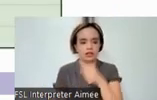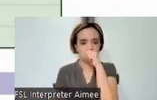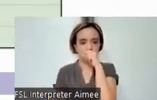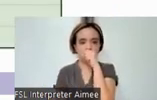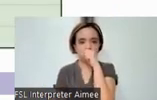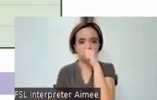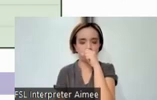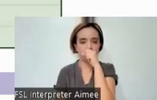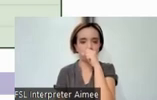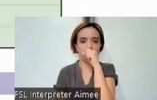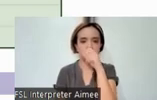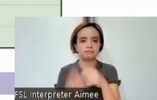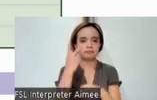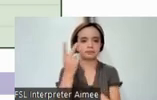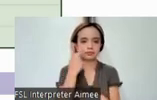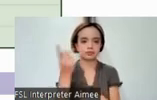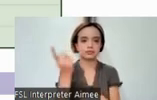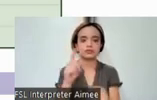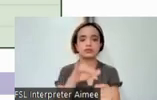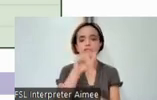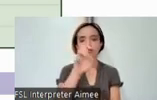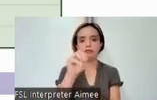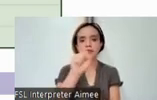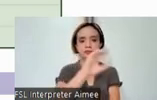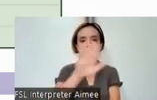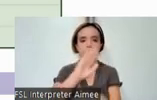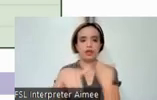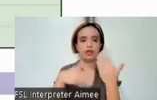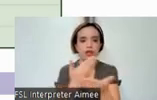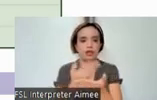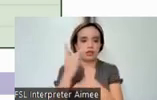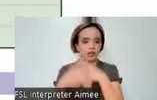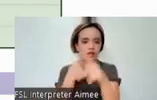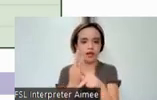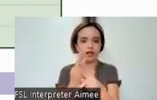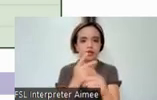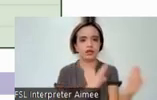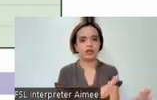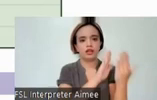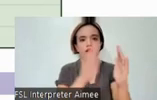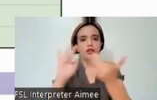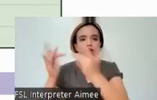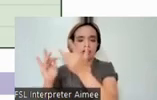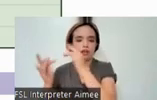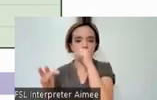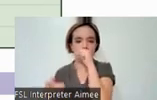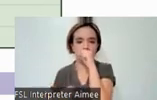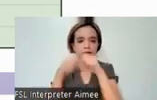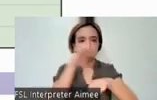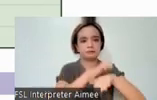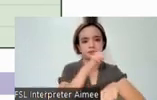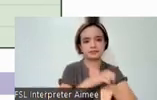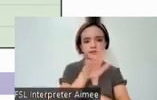This slide shows the final list of items for all three forms of the in-person and visual remote versions of the English spelling